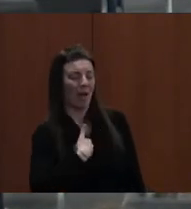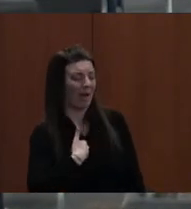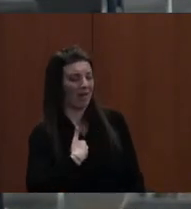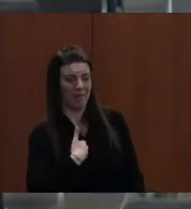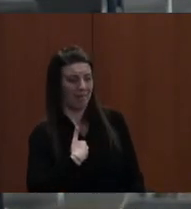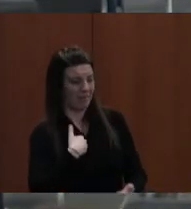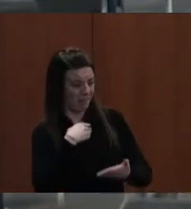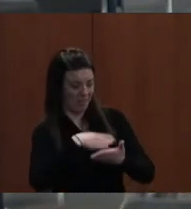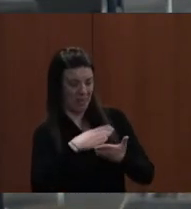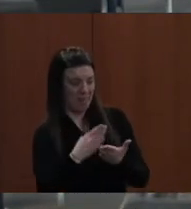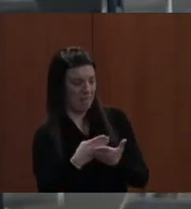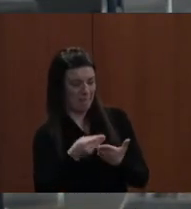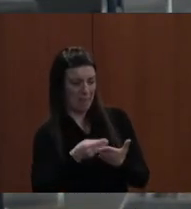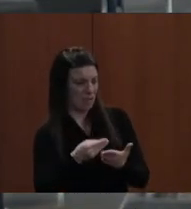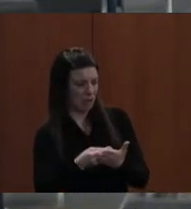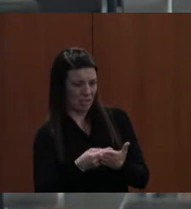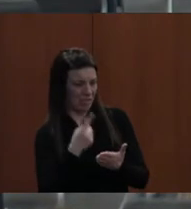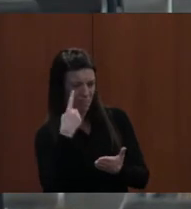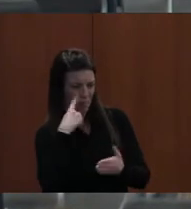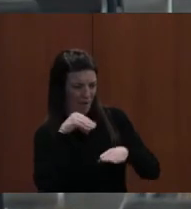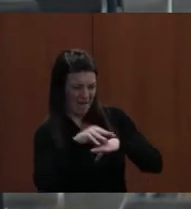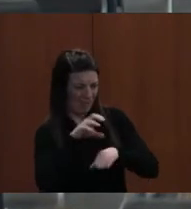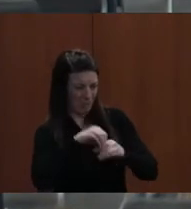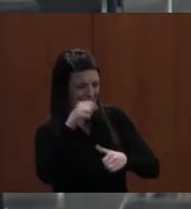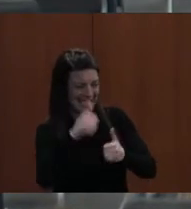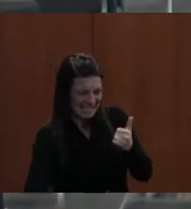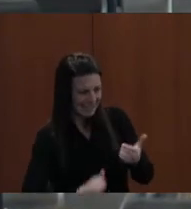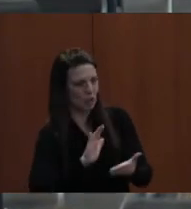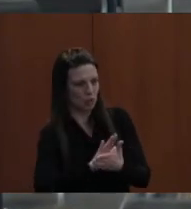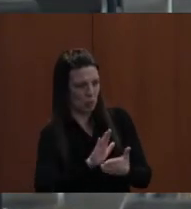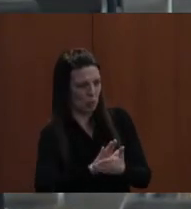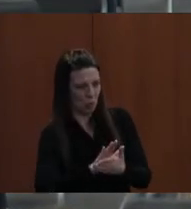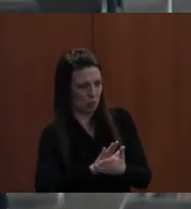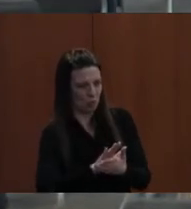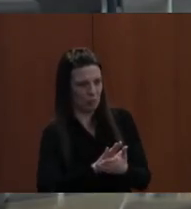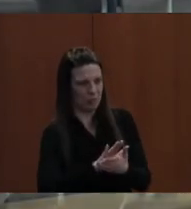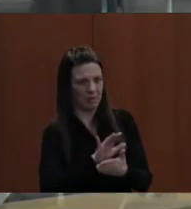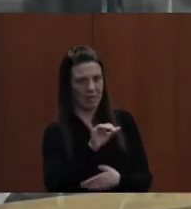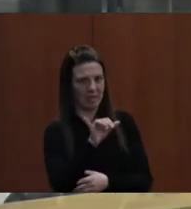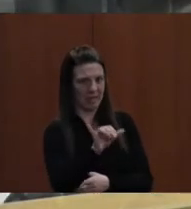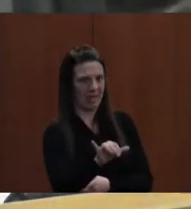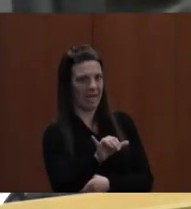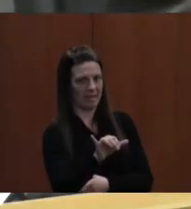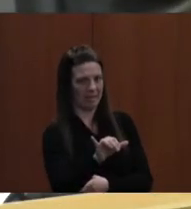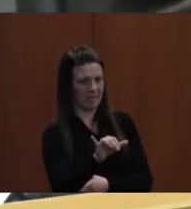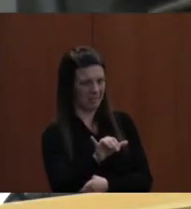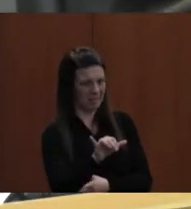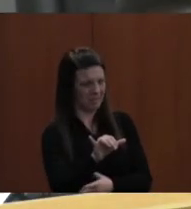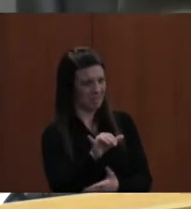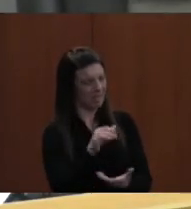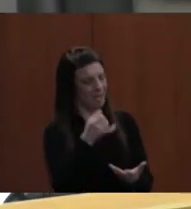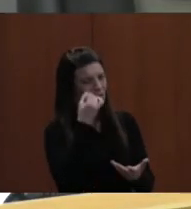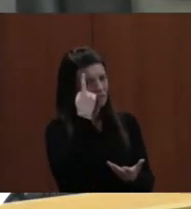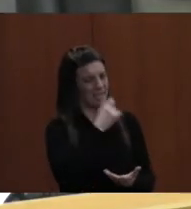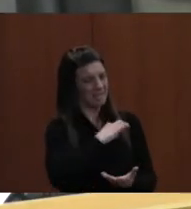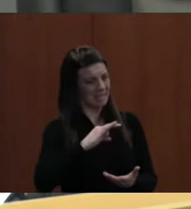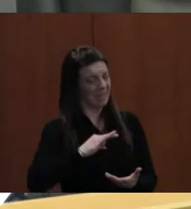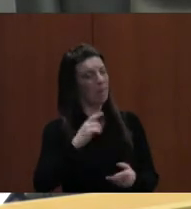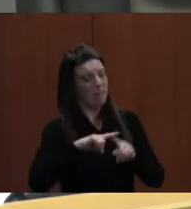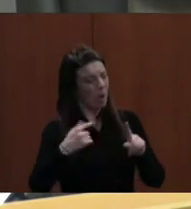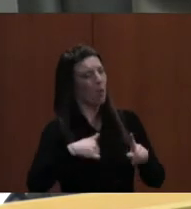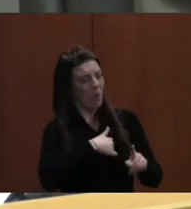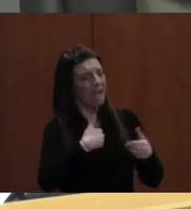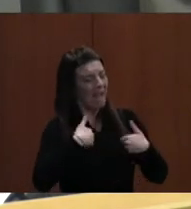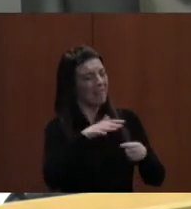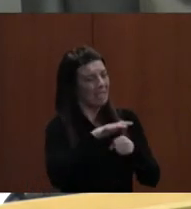counselor in every building. Okay. You see what I'm saying? This, this is a kind of a directive to staff to have a counselor in every building. So have enough counselors that